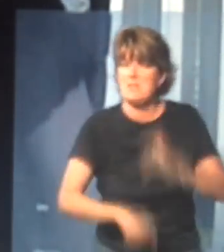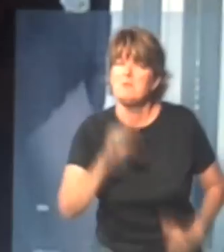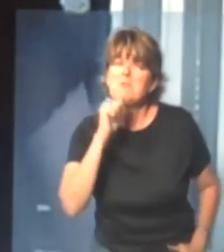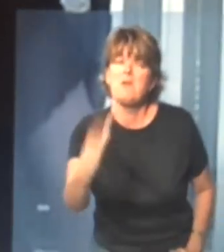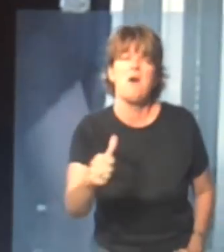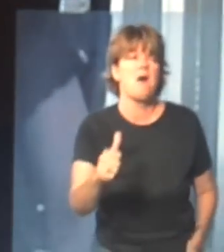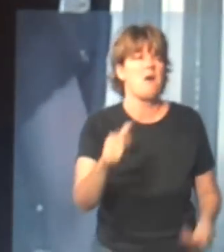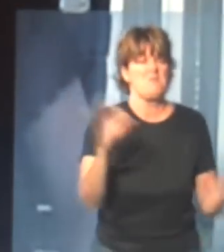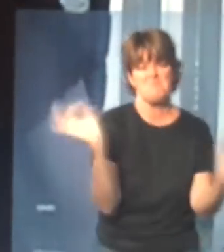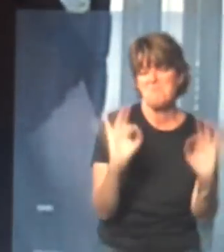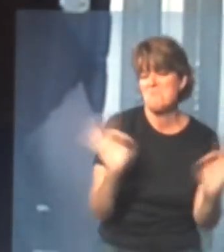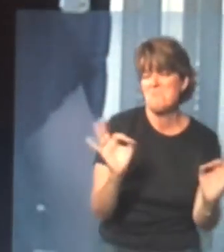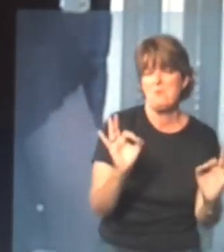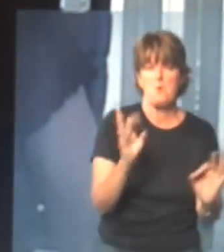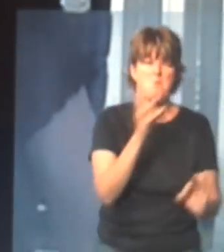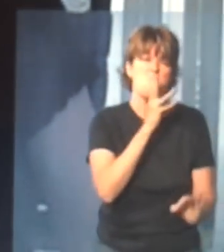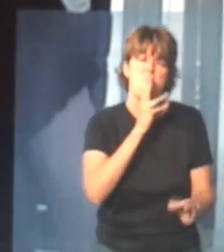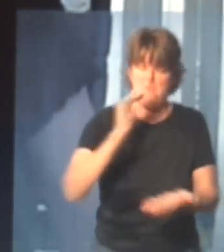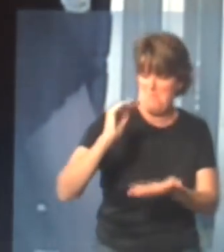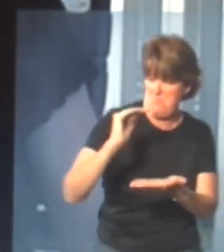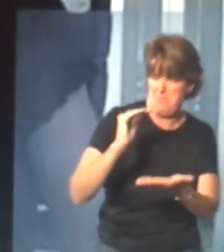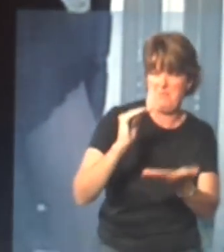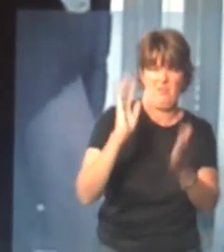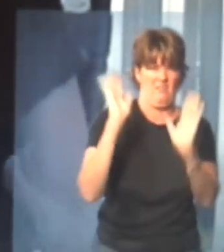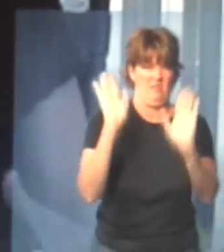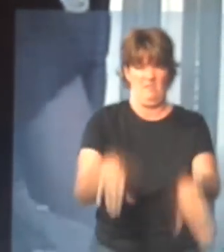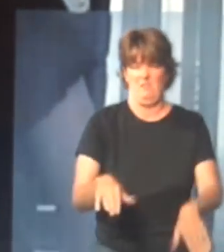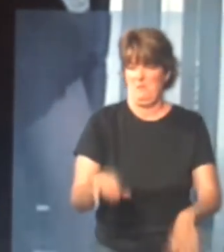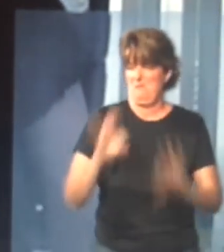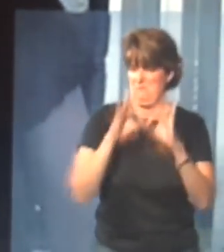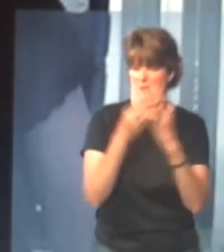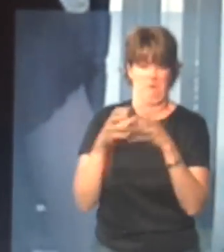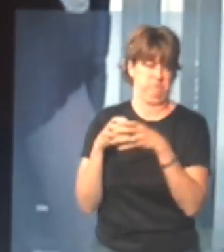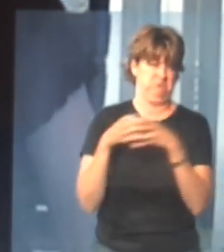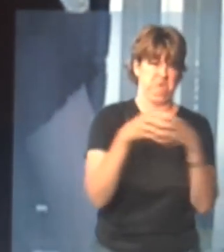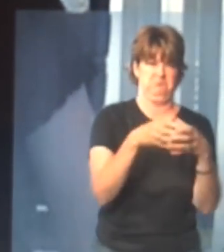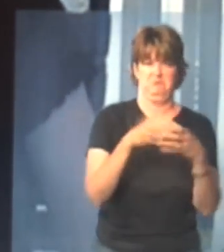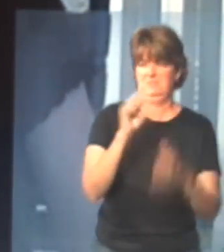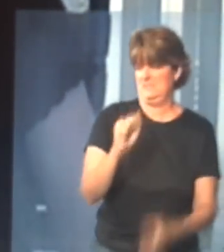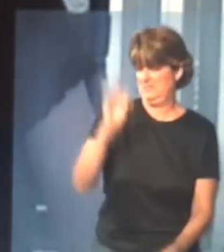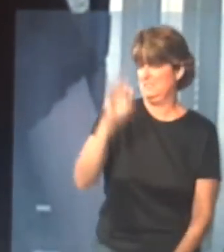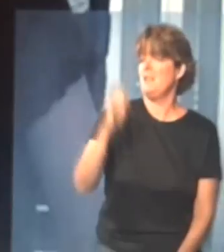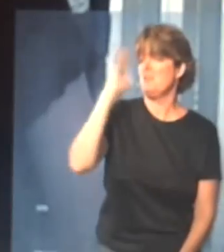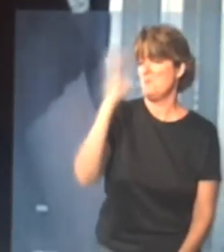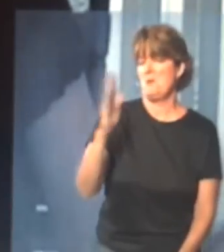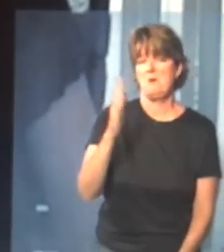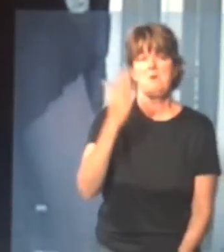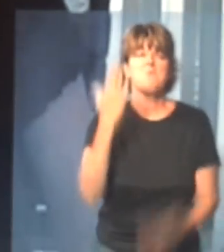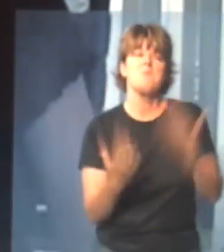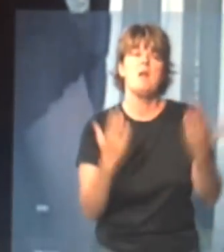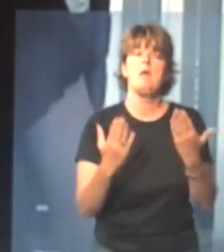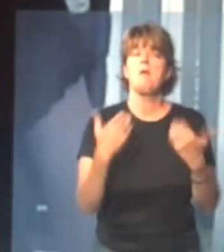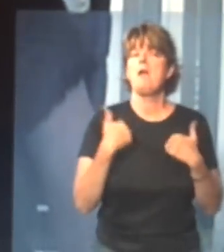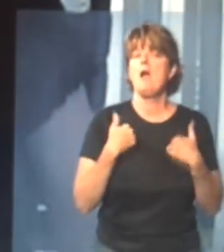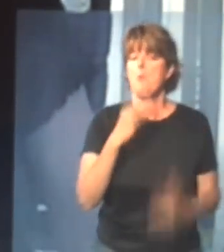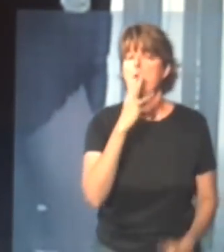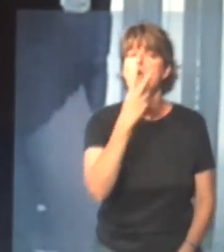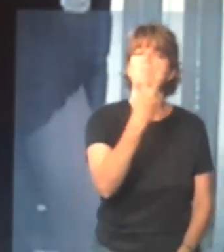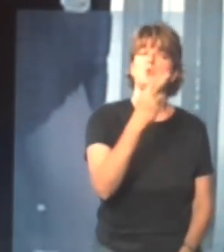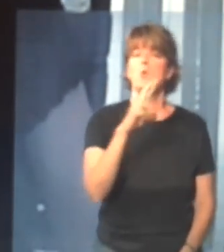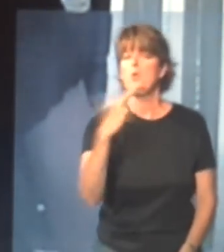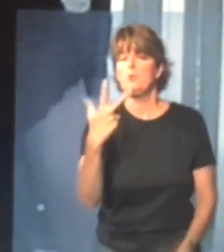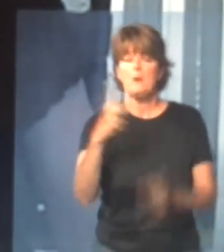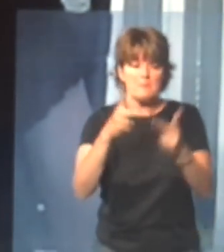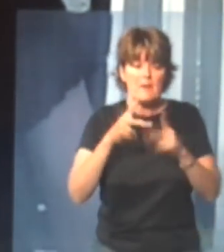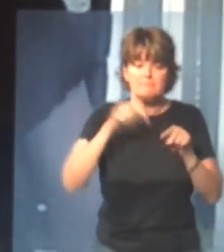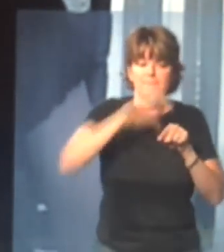deep at all, it probably only comes up to your ankles, and we'll all be together, you know, and there's only maybe two or three spots, it's really deep,